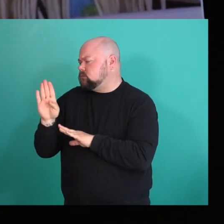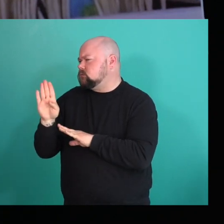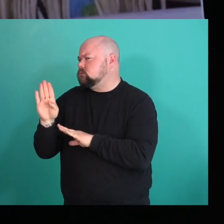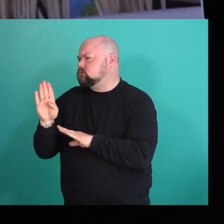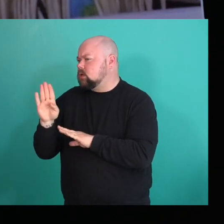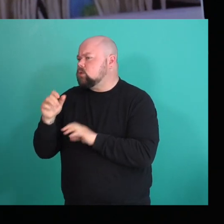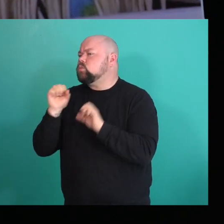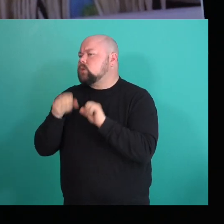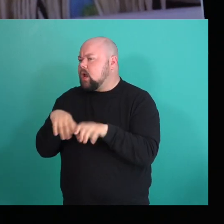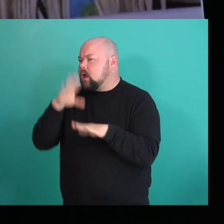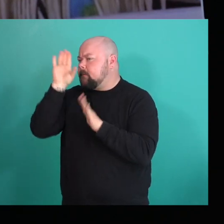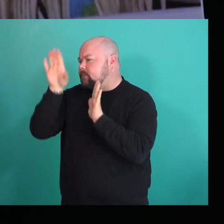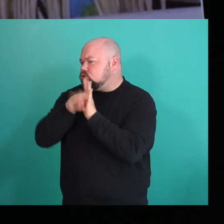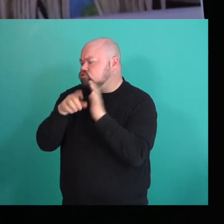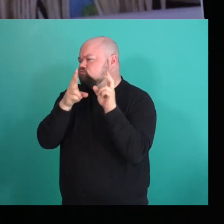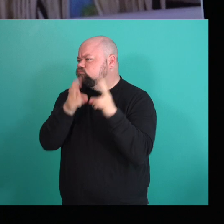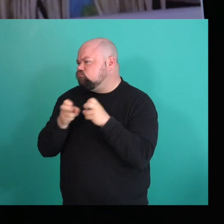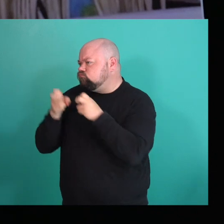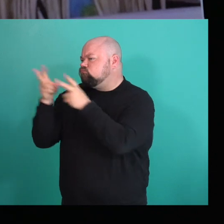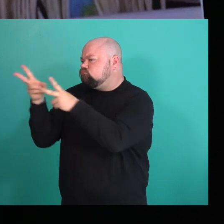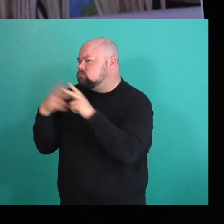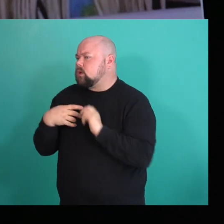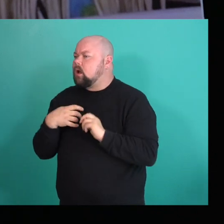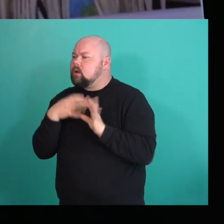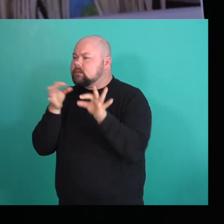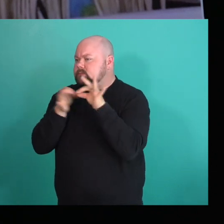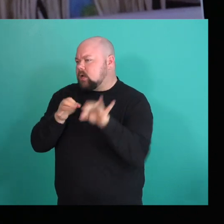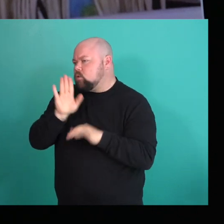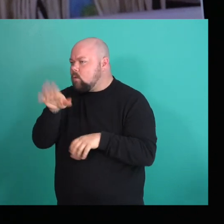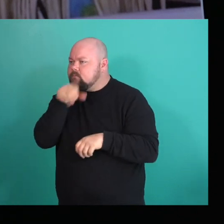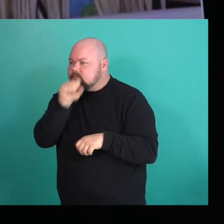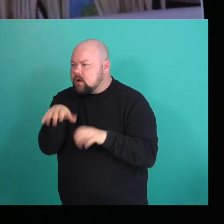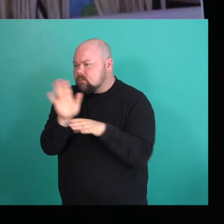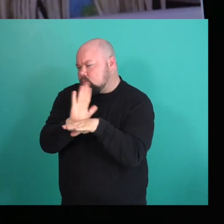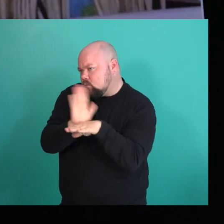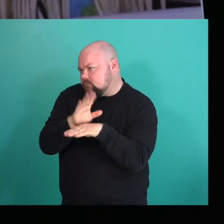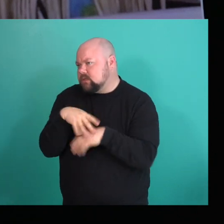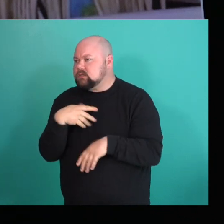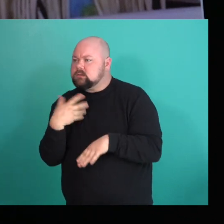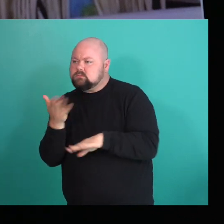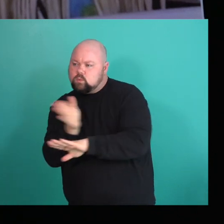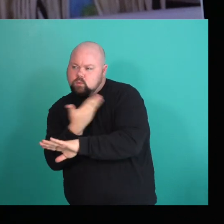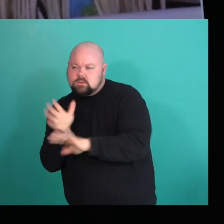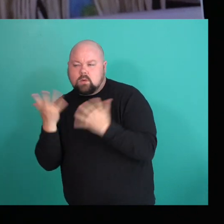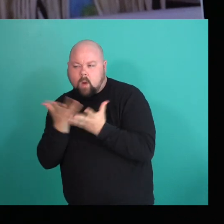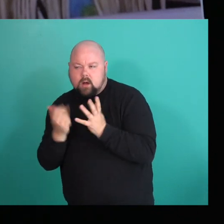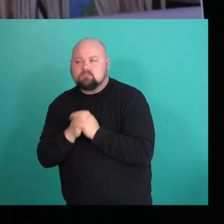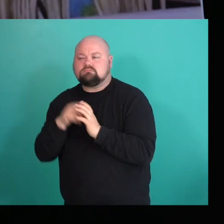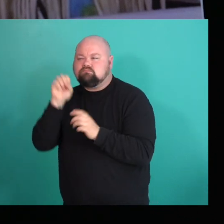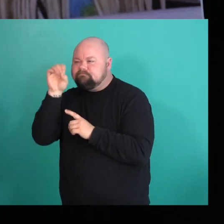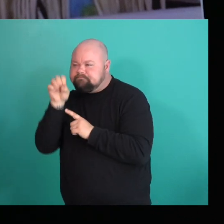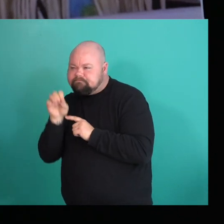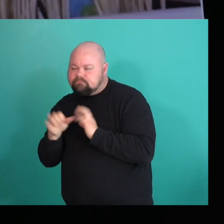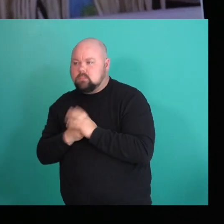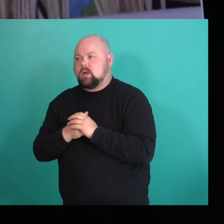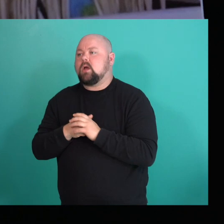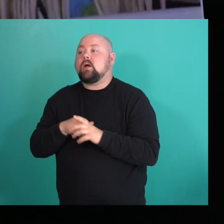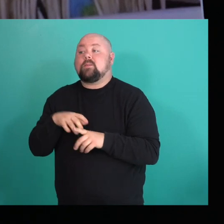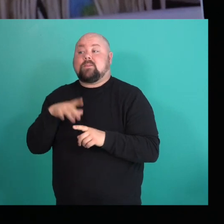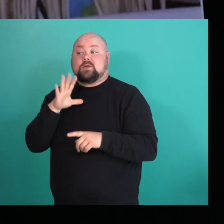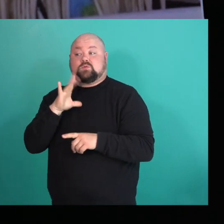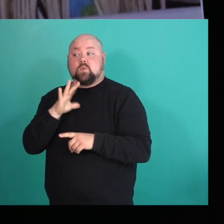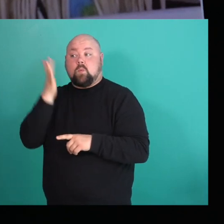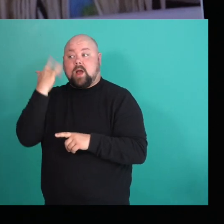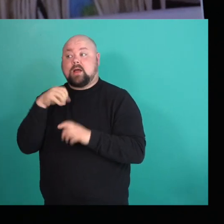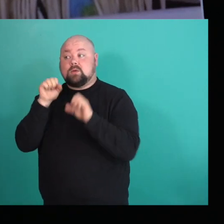and you can talk like, what's your favorite like movies and music and, and you, the reason why it was so important because you could search by